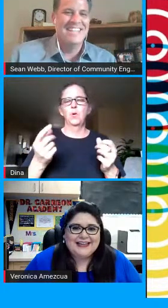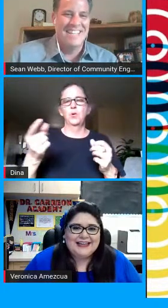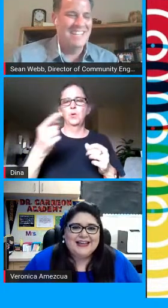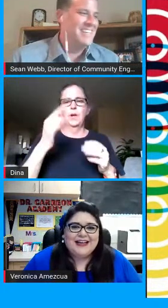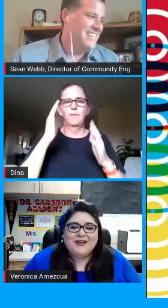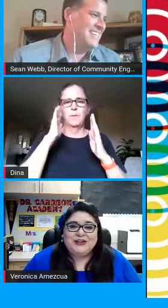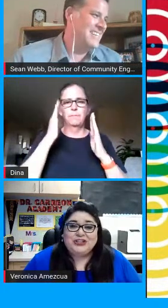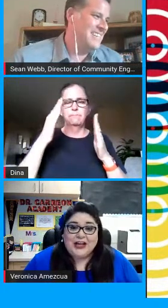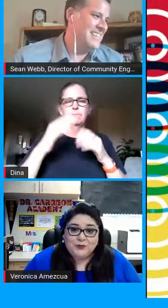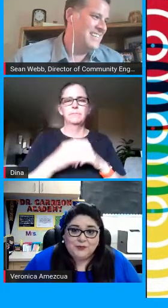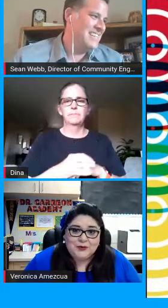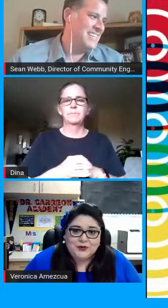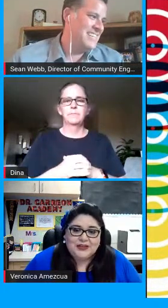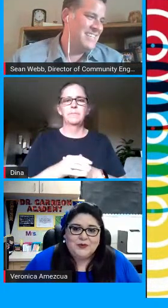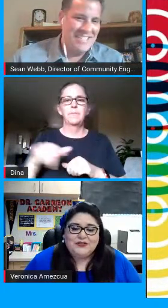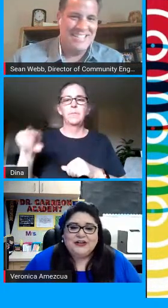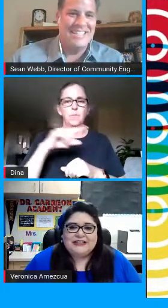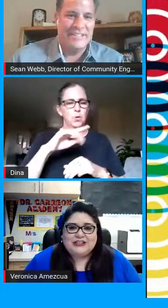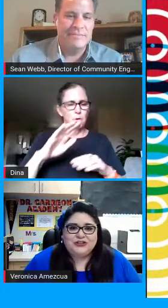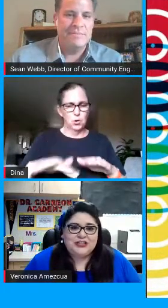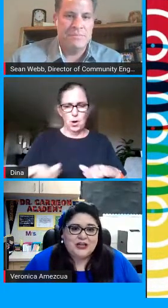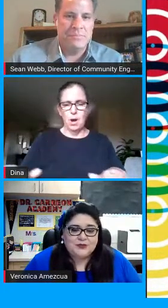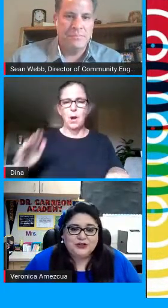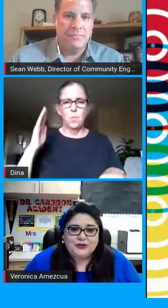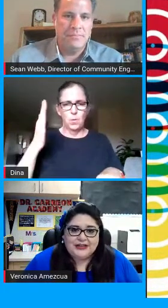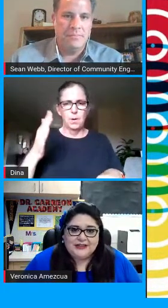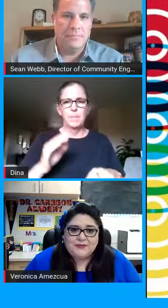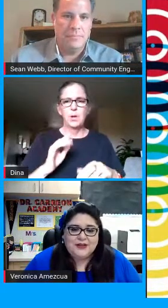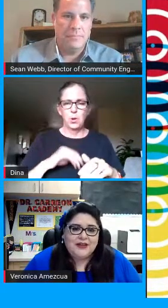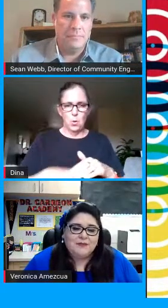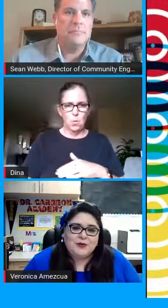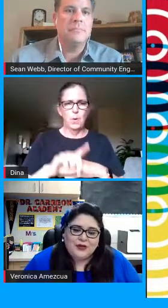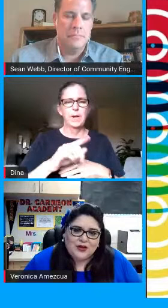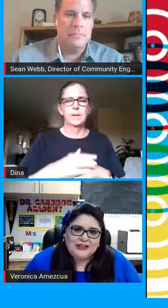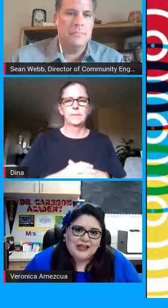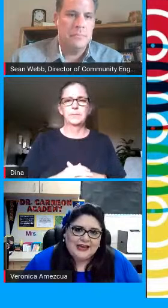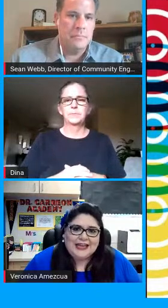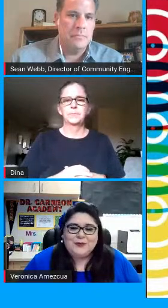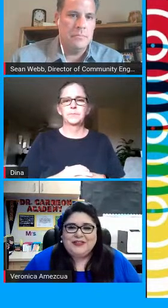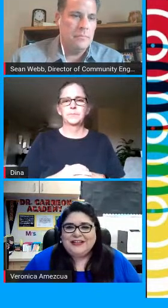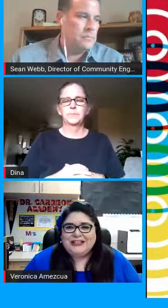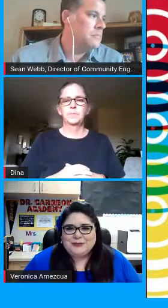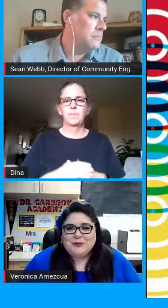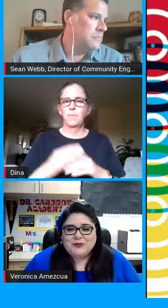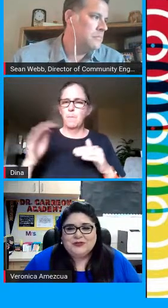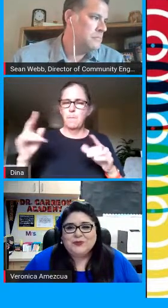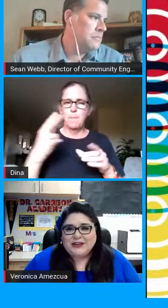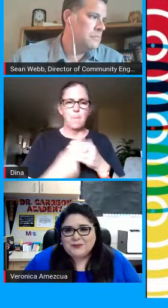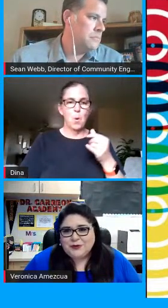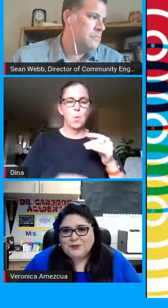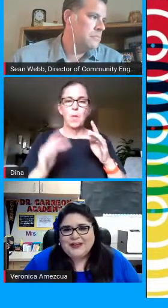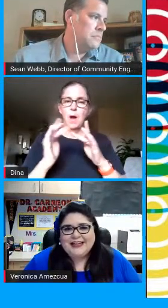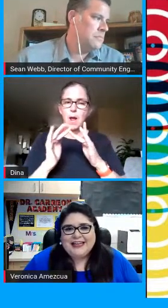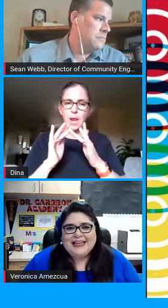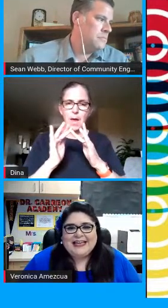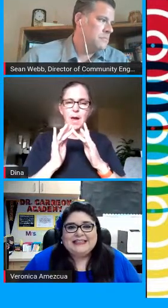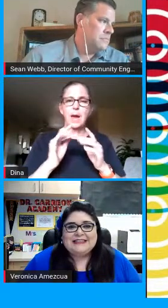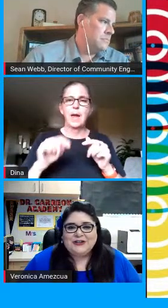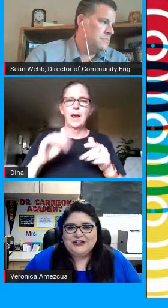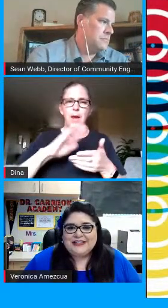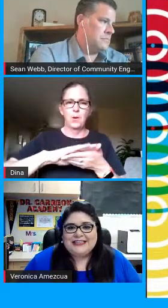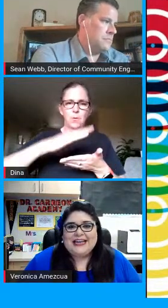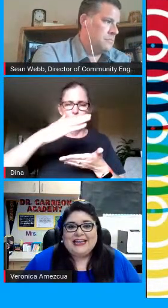one setting your child will be working with our district adopter curriculum both online and with consumables where it's appropriate